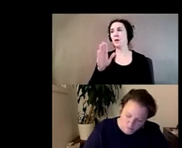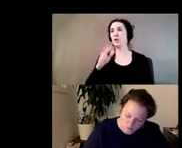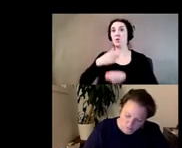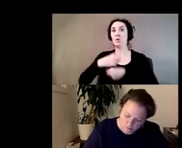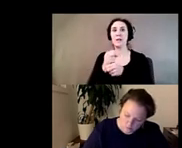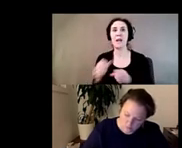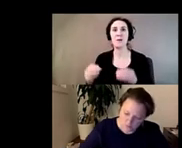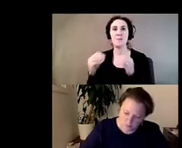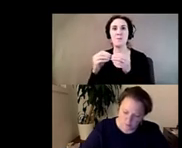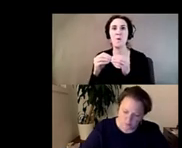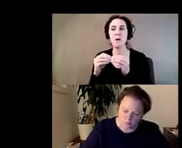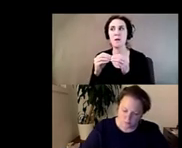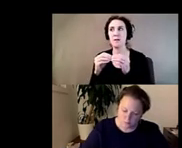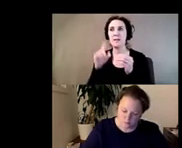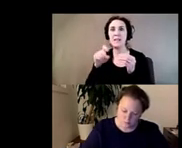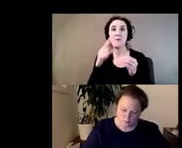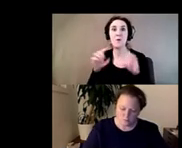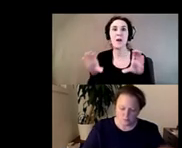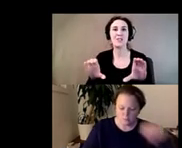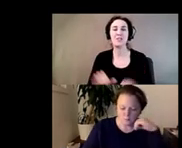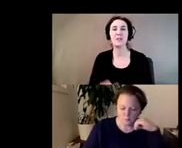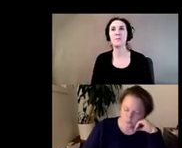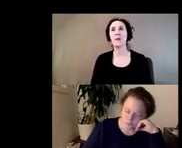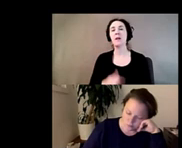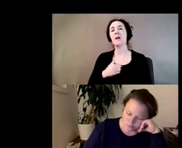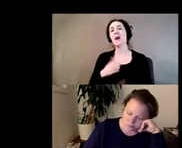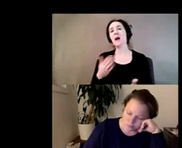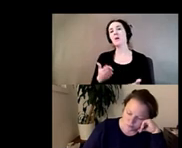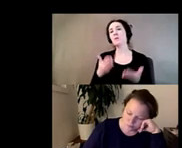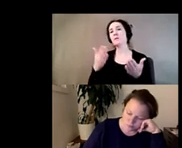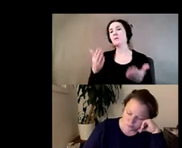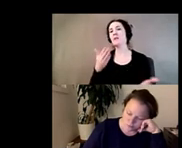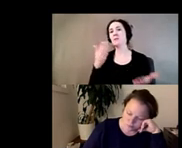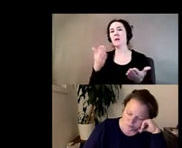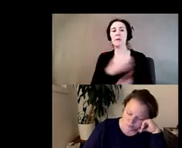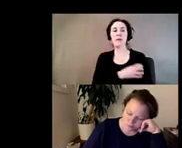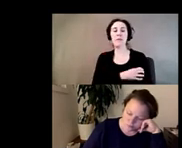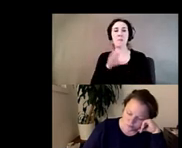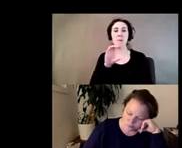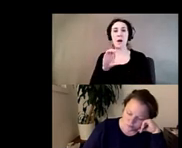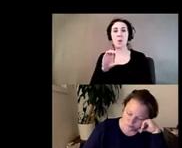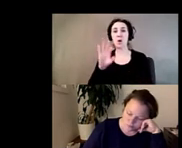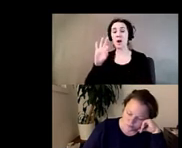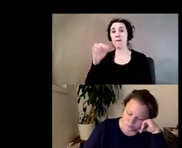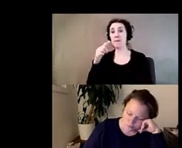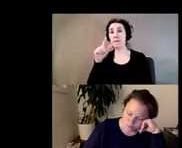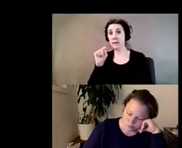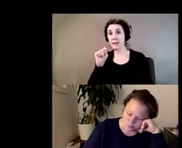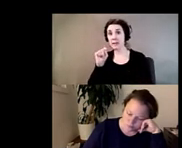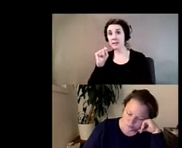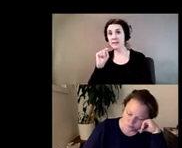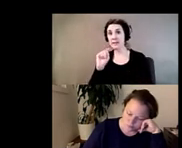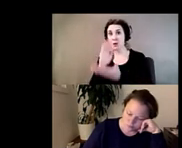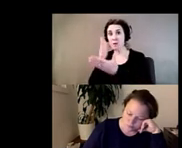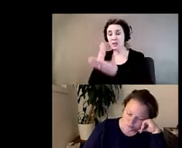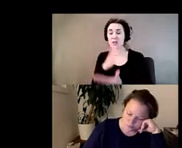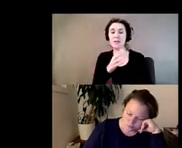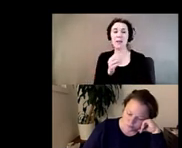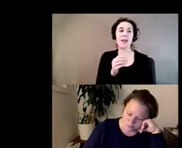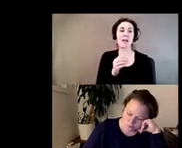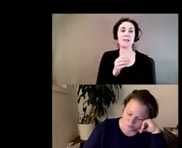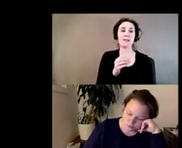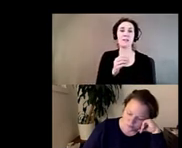i i would suggest maybe that some of the power of felix's interventions um as well as the two interventions that were just